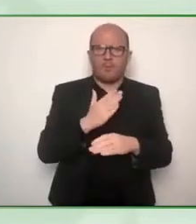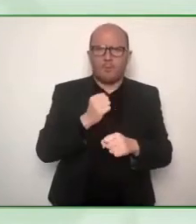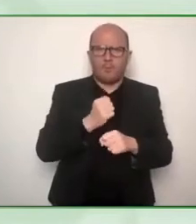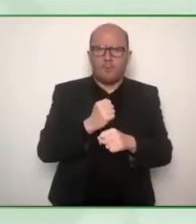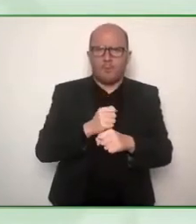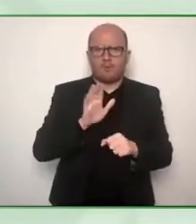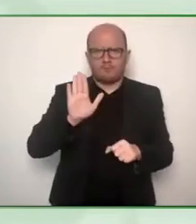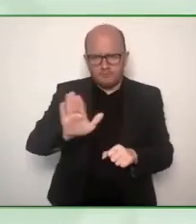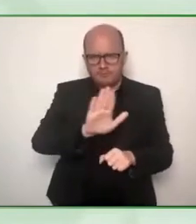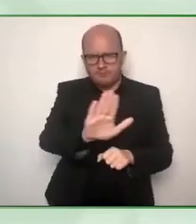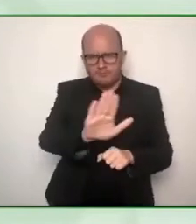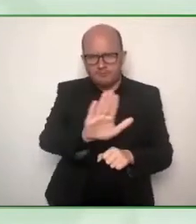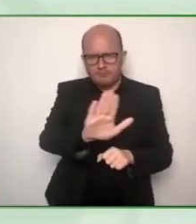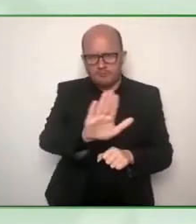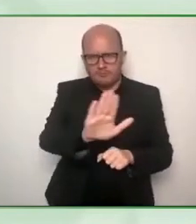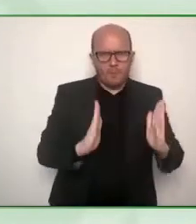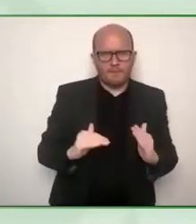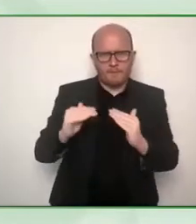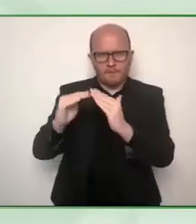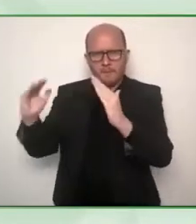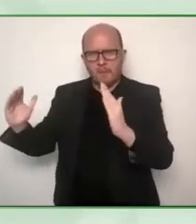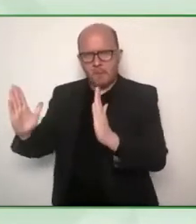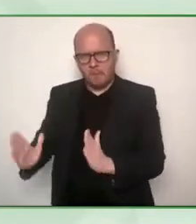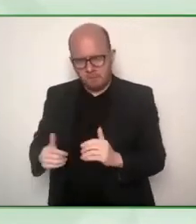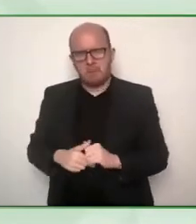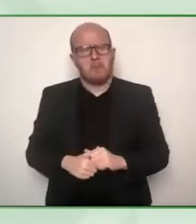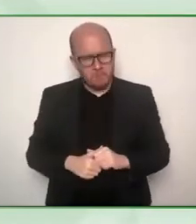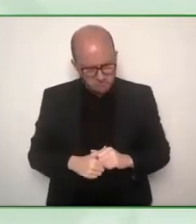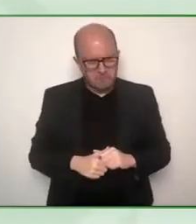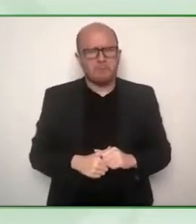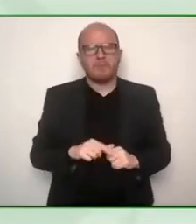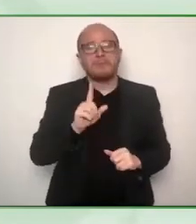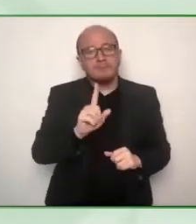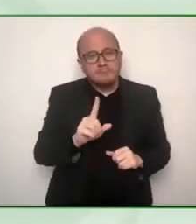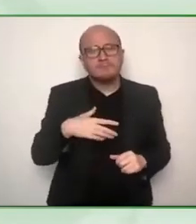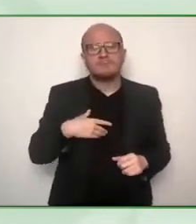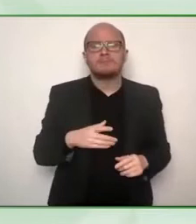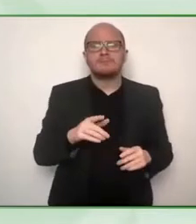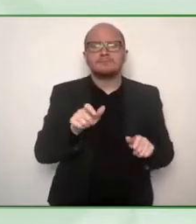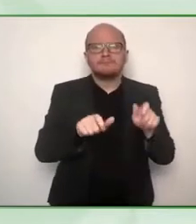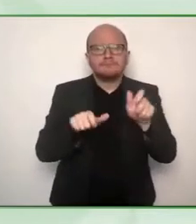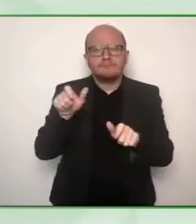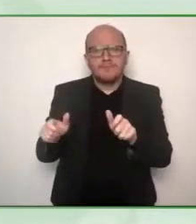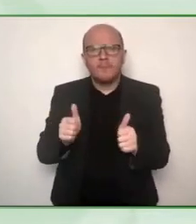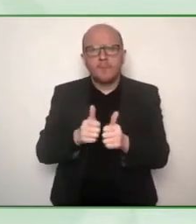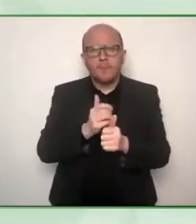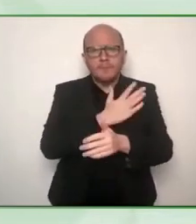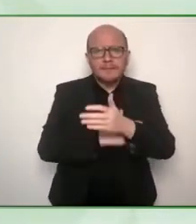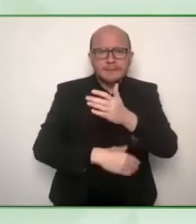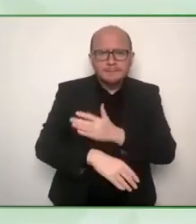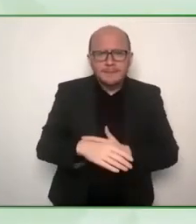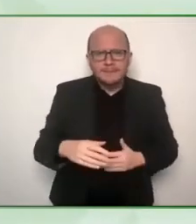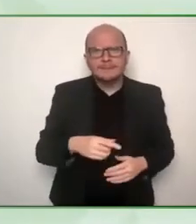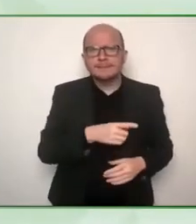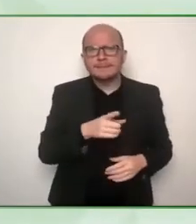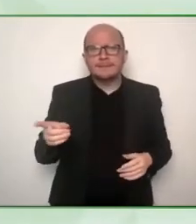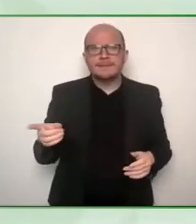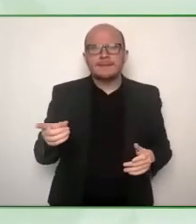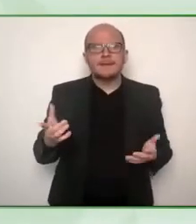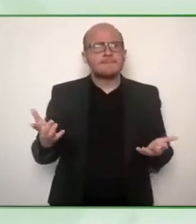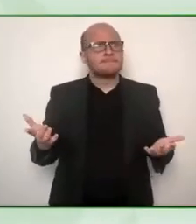challenges is actually persons with disabilities being included in a physical workplace